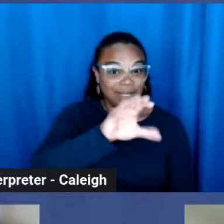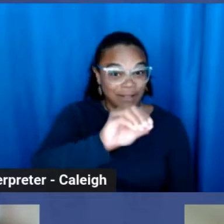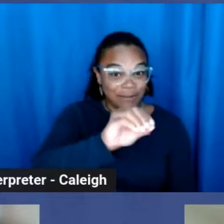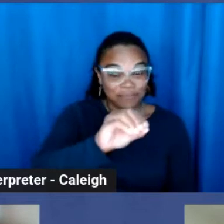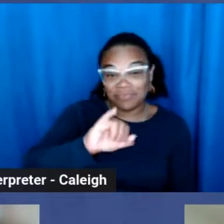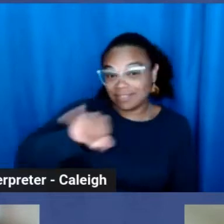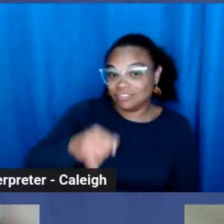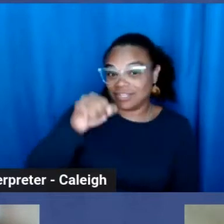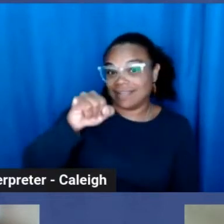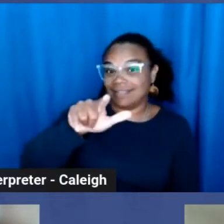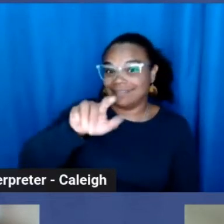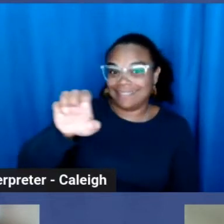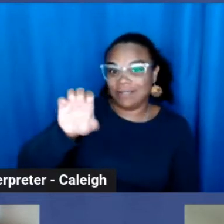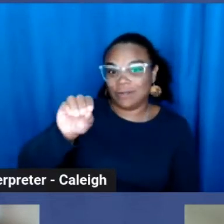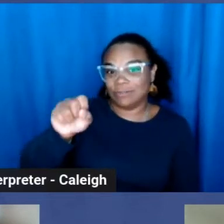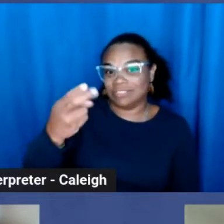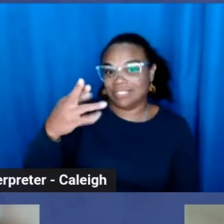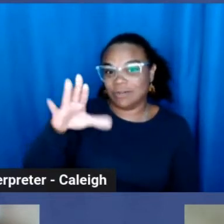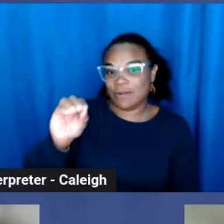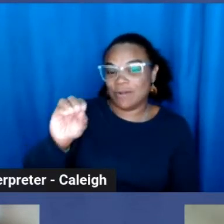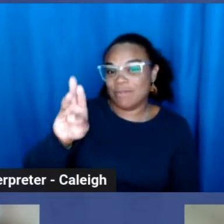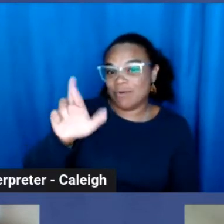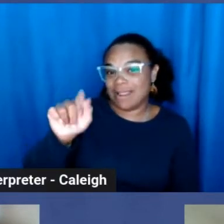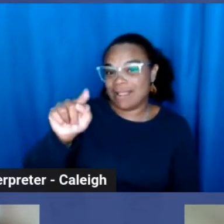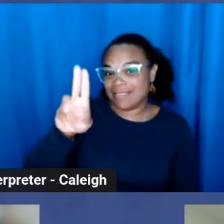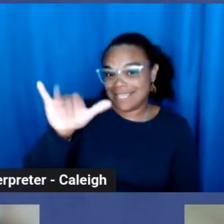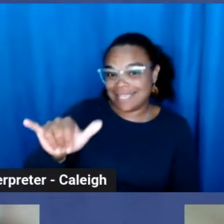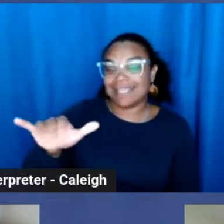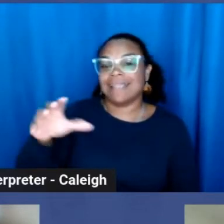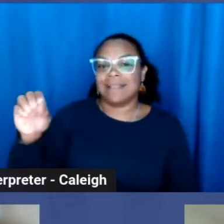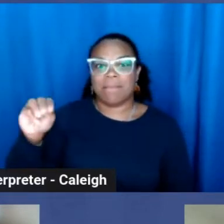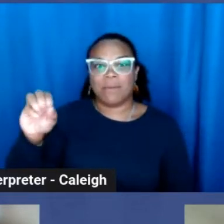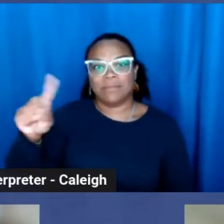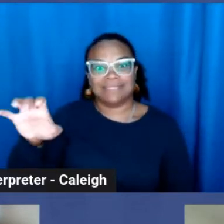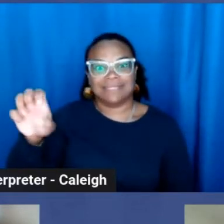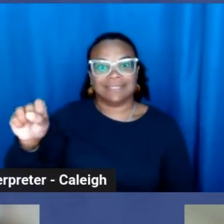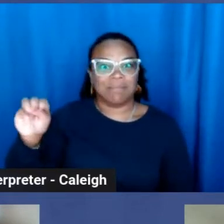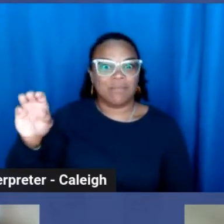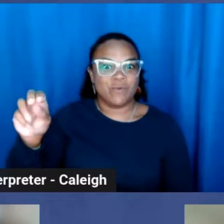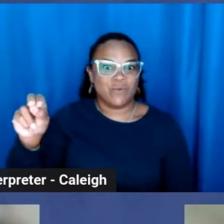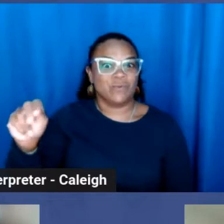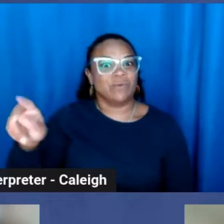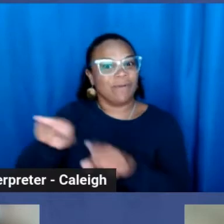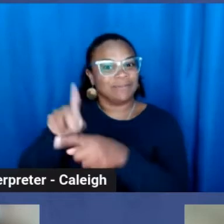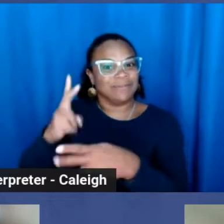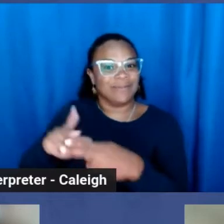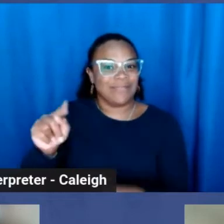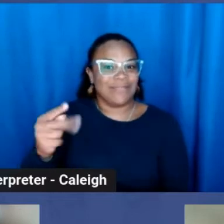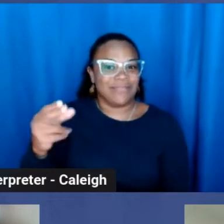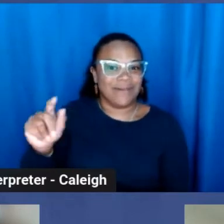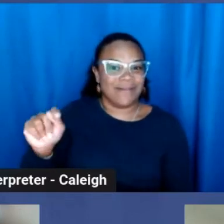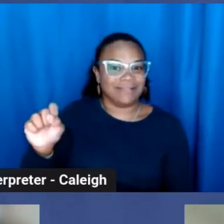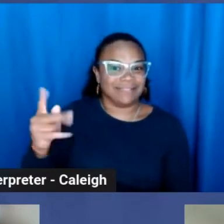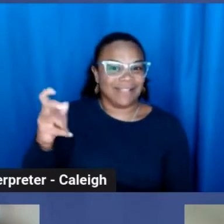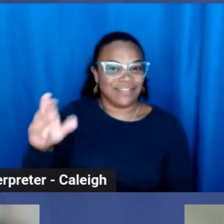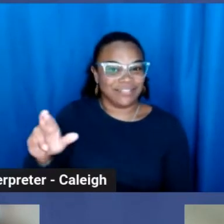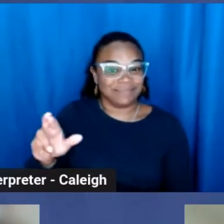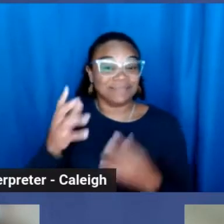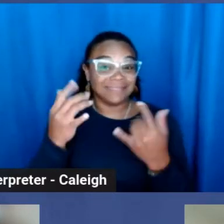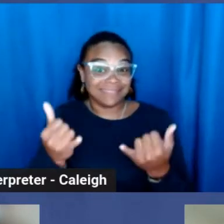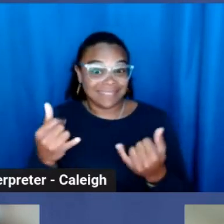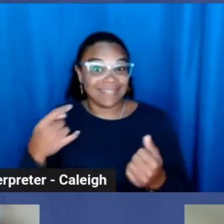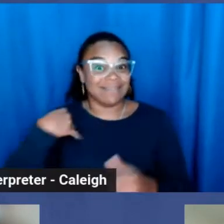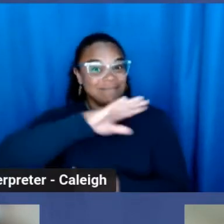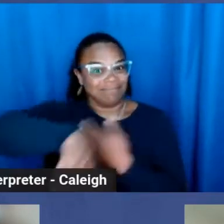have J. Lee Oshiro Brantley, and we have Moses Moon, also known as Thought Scholar. And today,